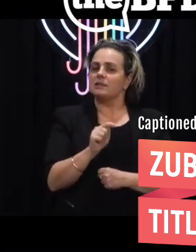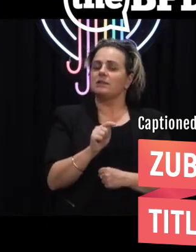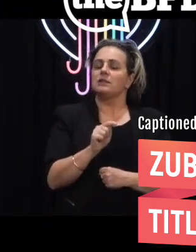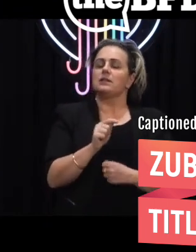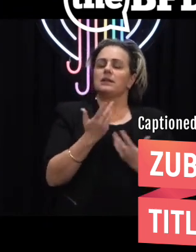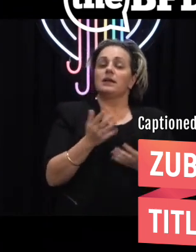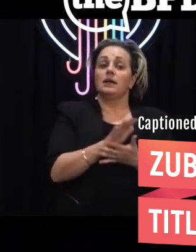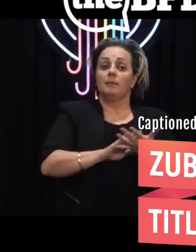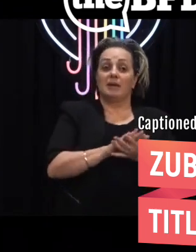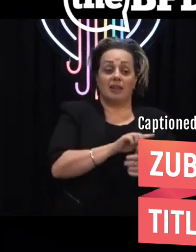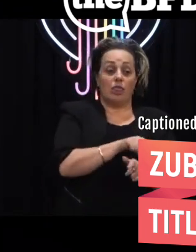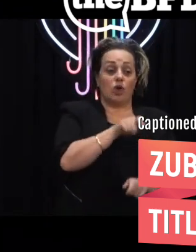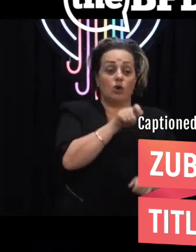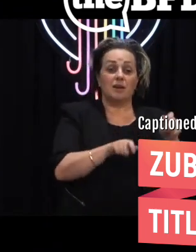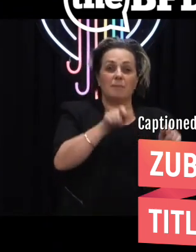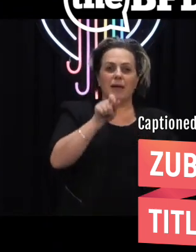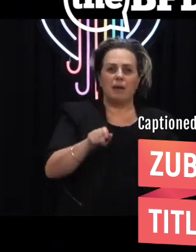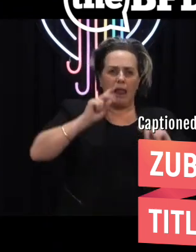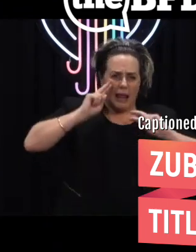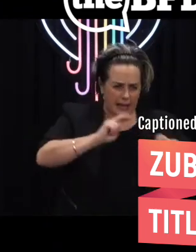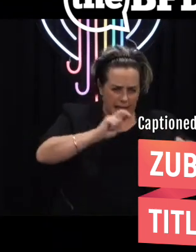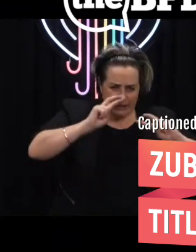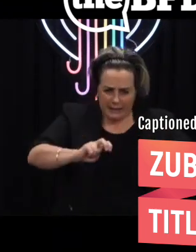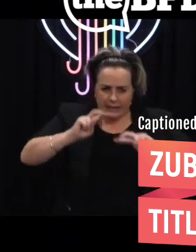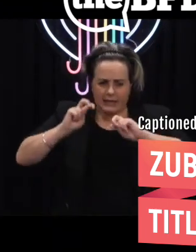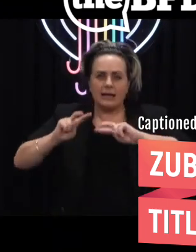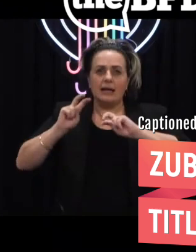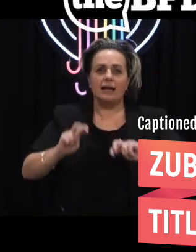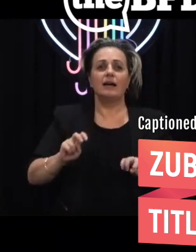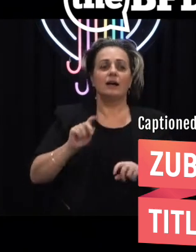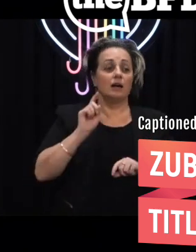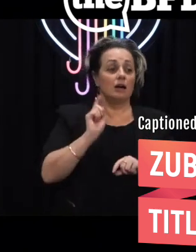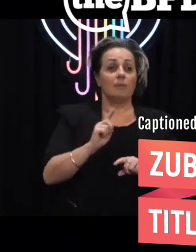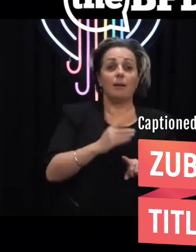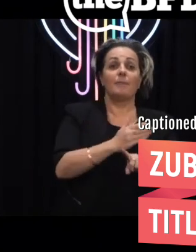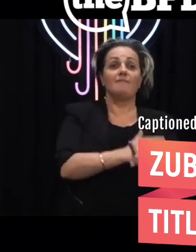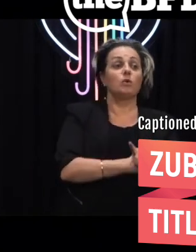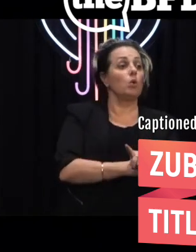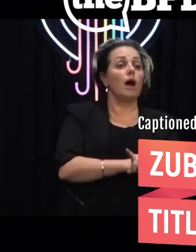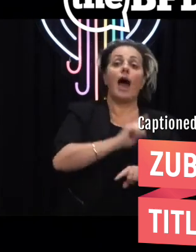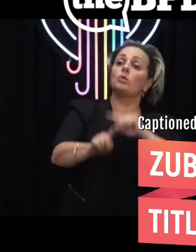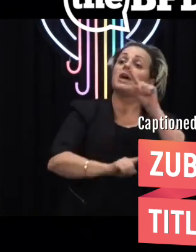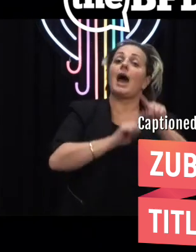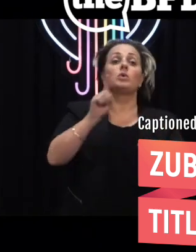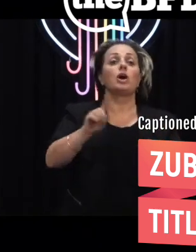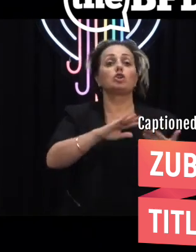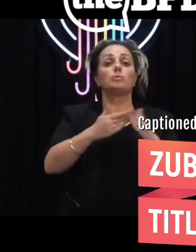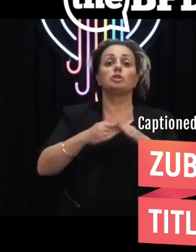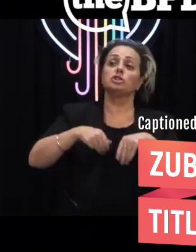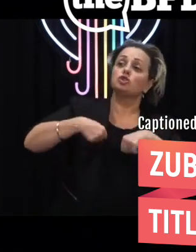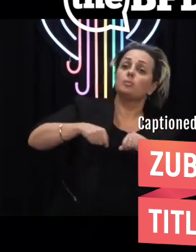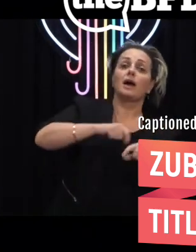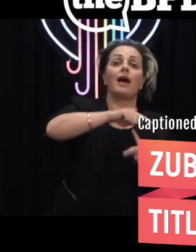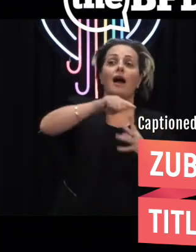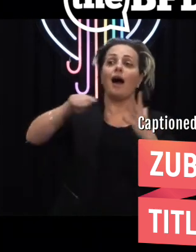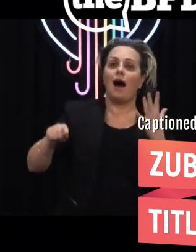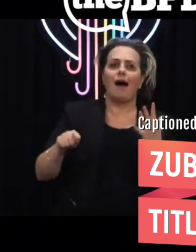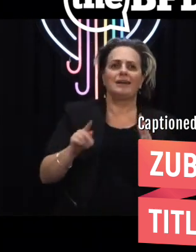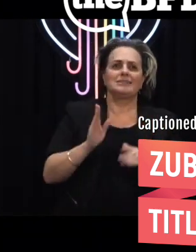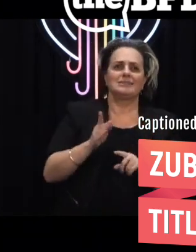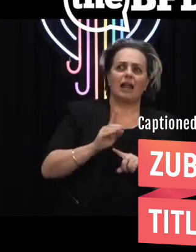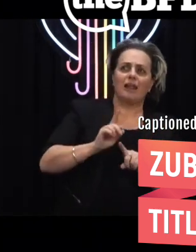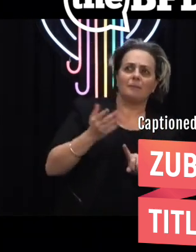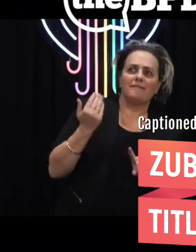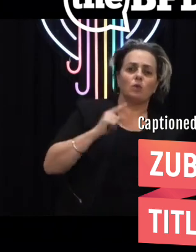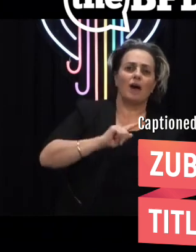It means that those cases, until we find them, are out and about in the community and may be the source of other cases or themselves